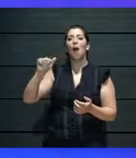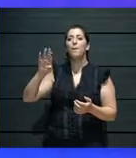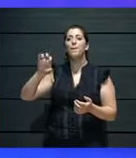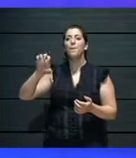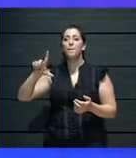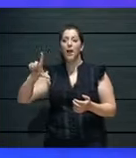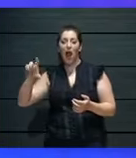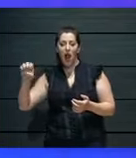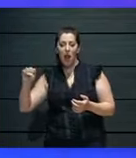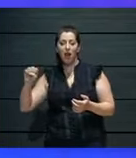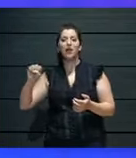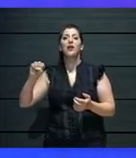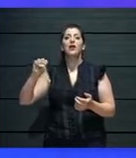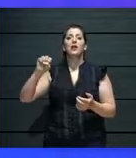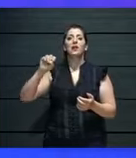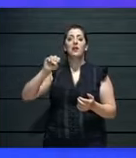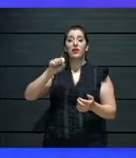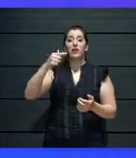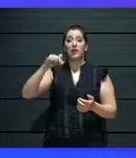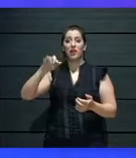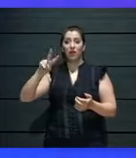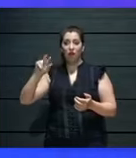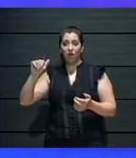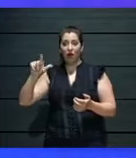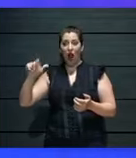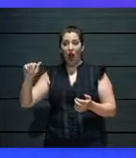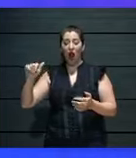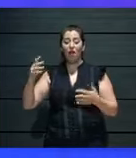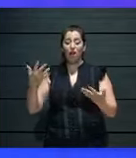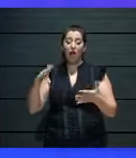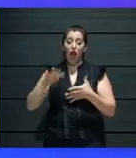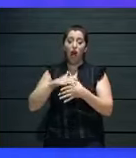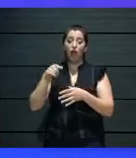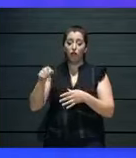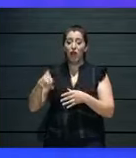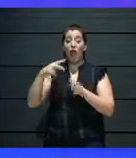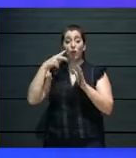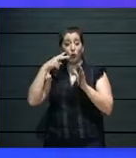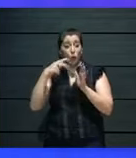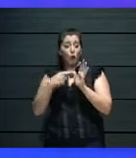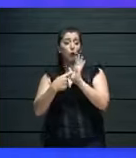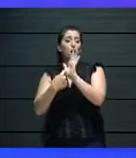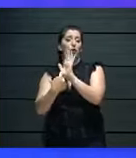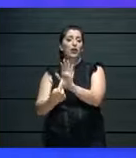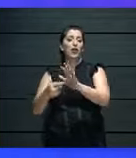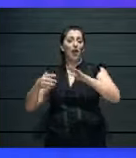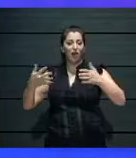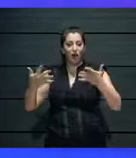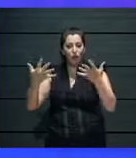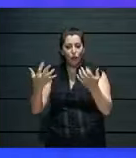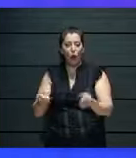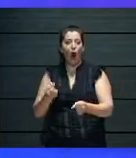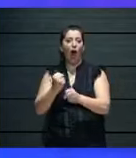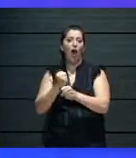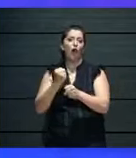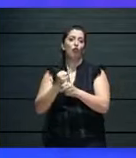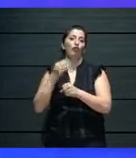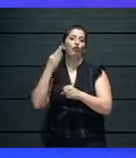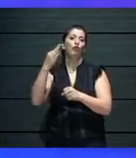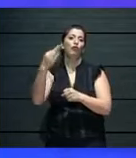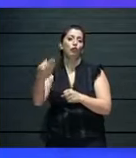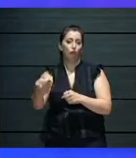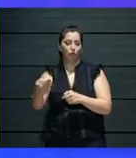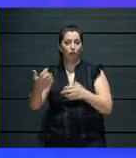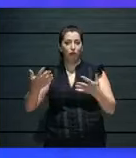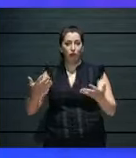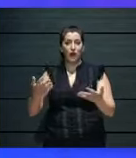example of leadership when it comes to events and festivals. And I think that, again, it's the way forward. Um,